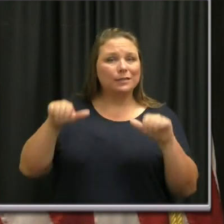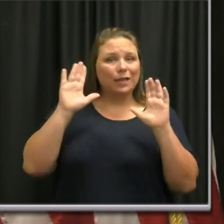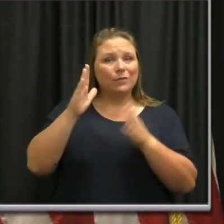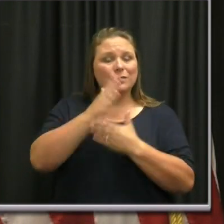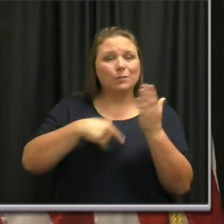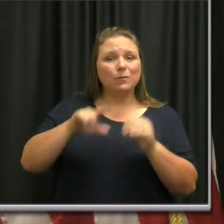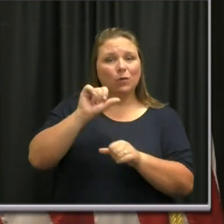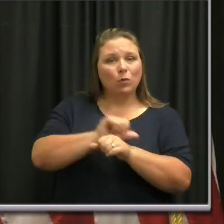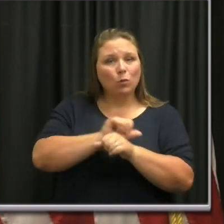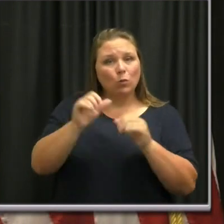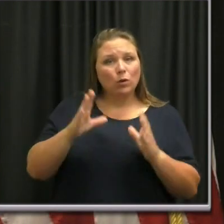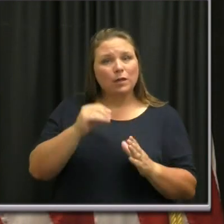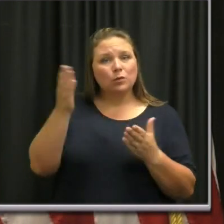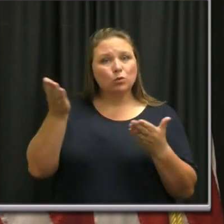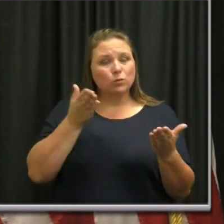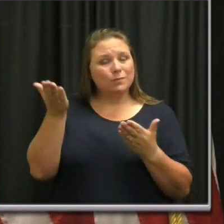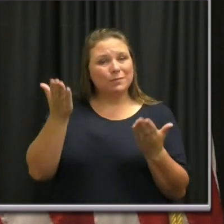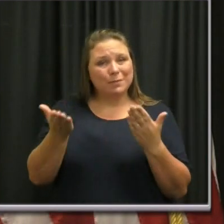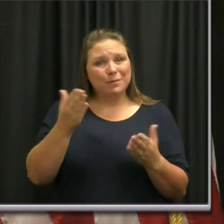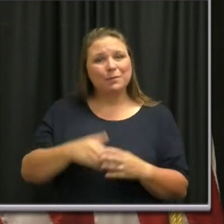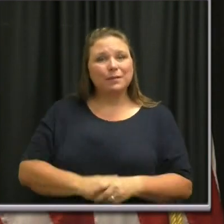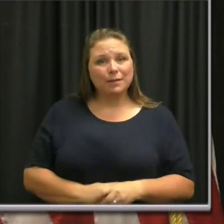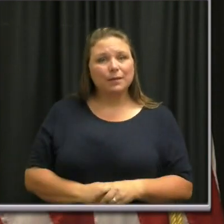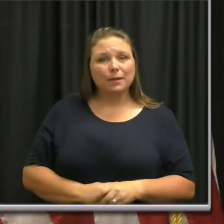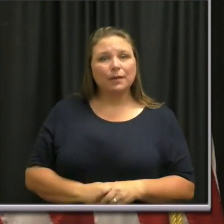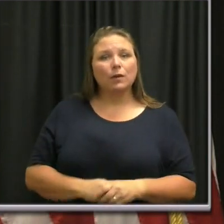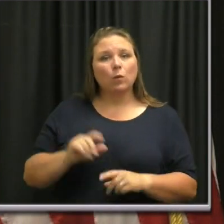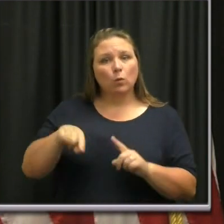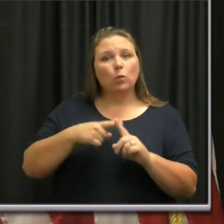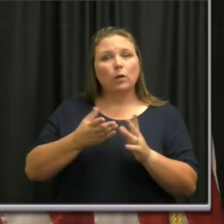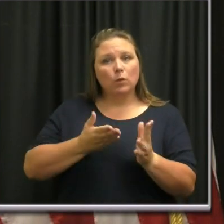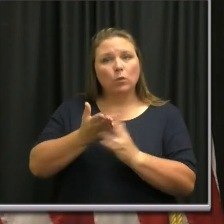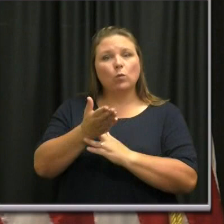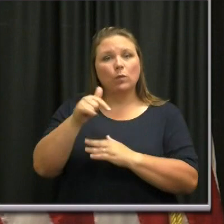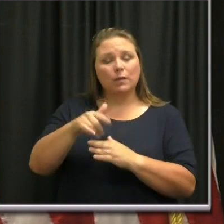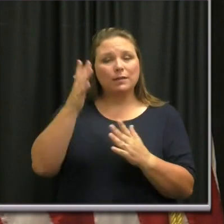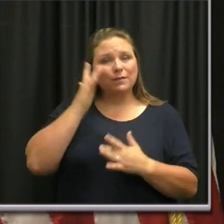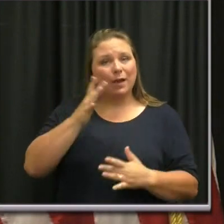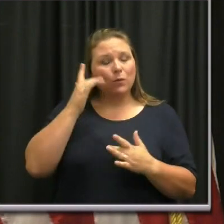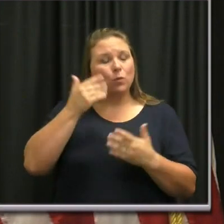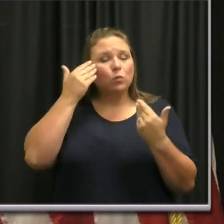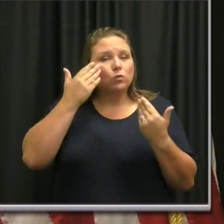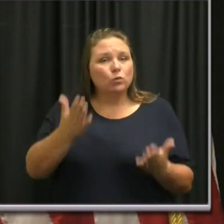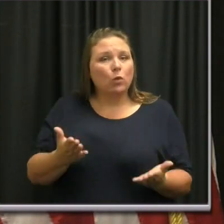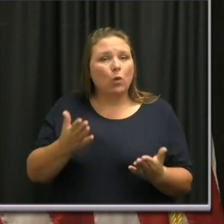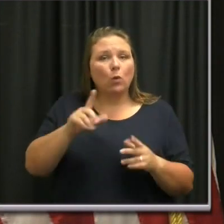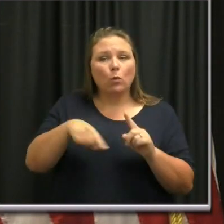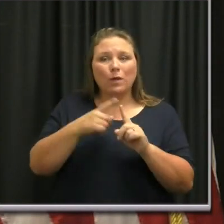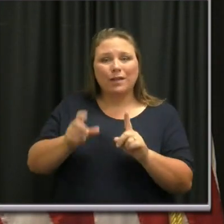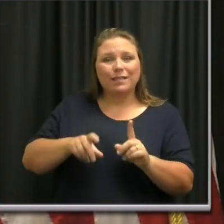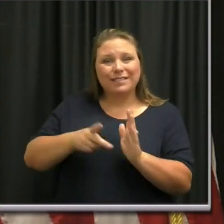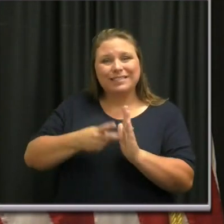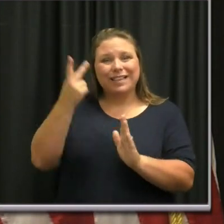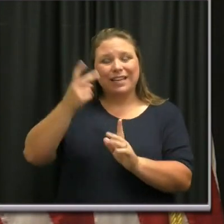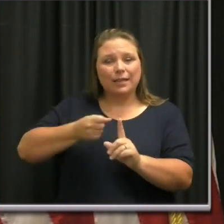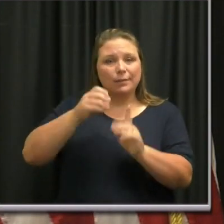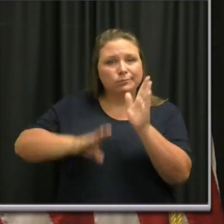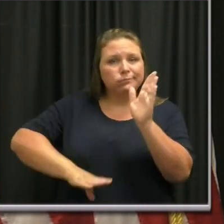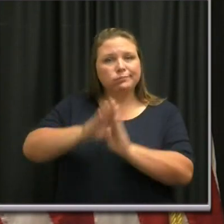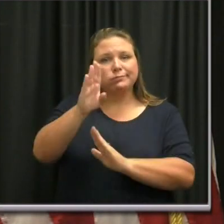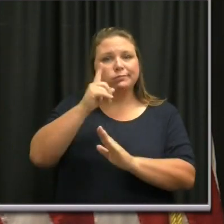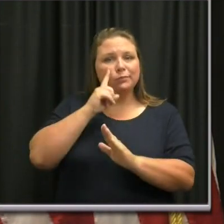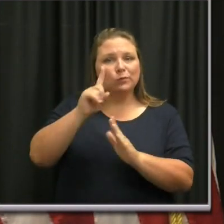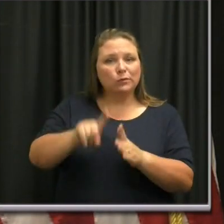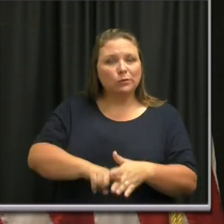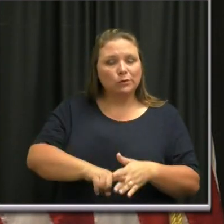employees and services, um, as we get through the rest of the virus. We don't know when the second spike will be over. We don't know when